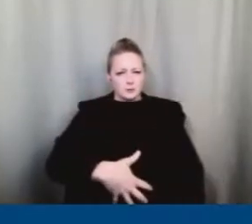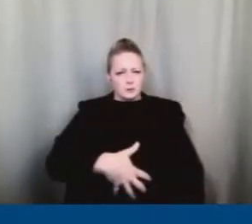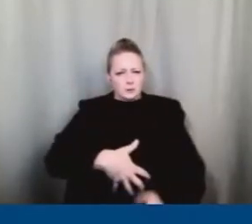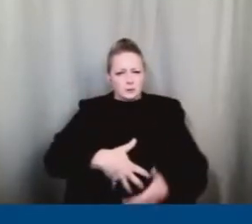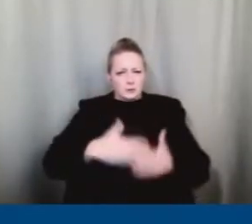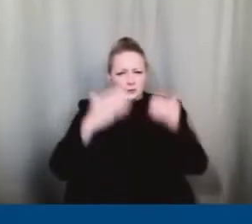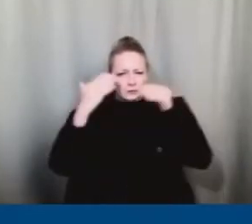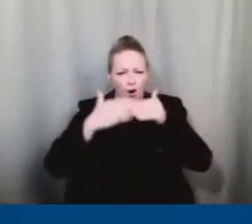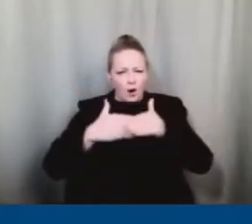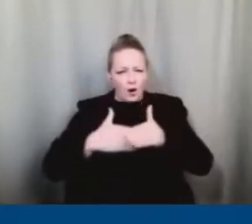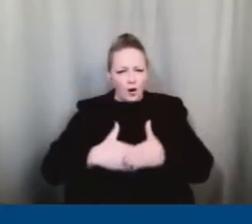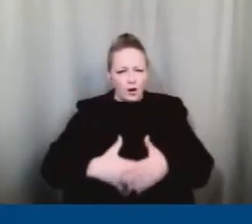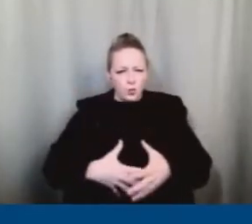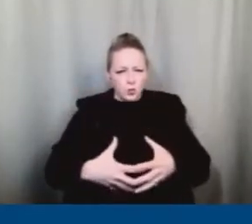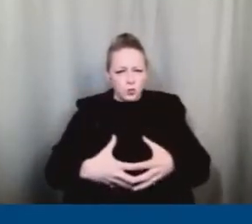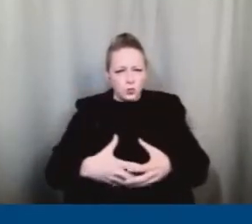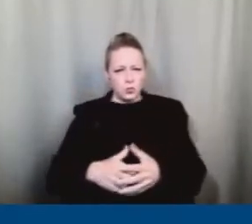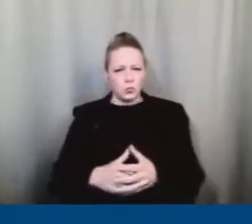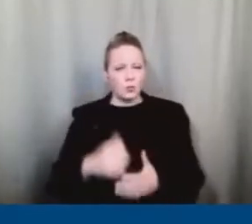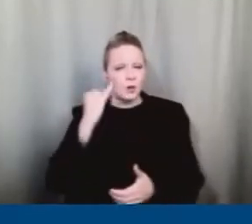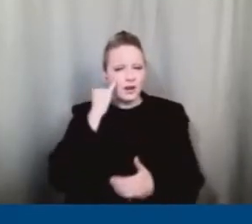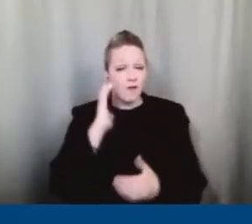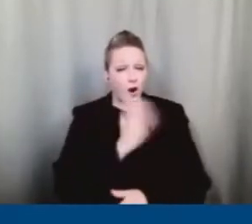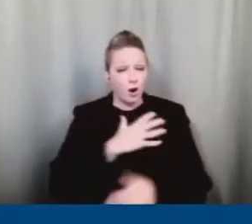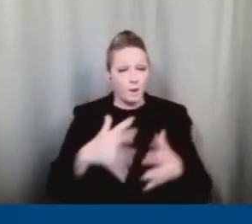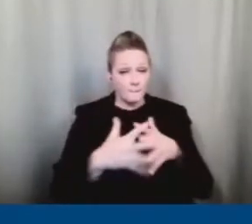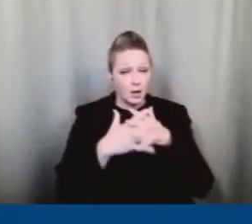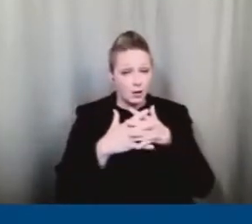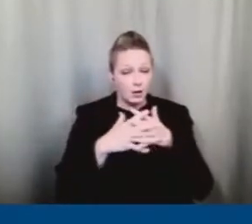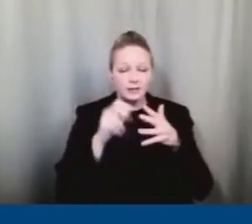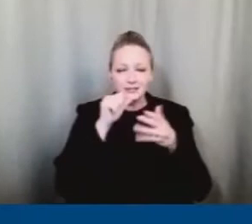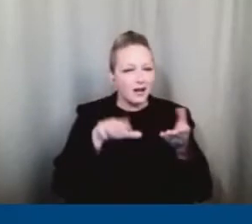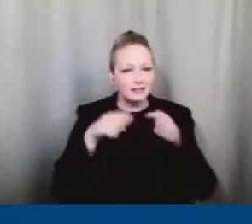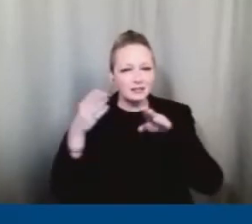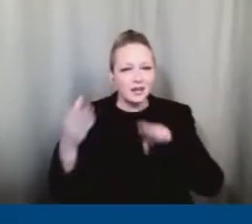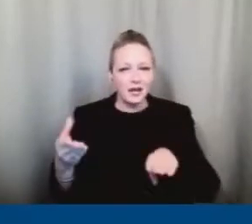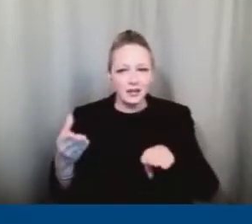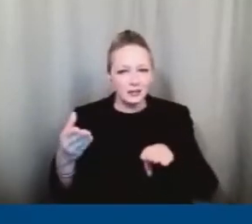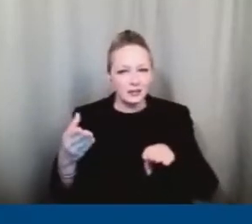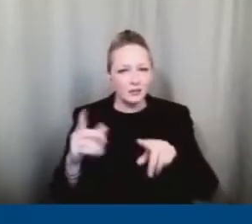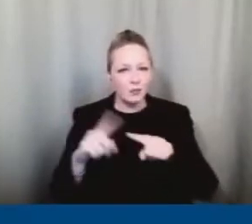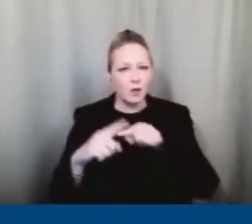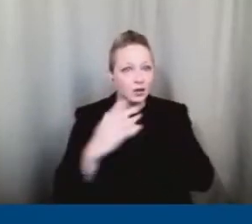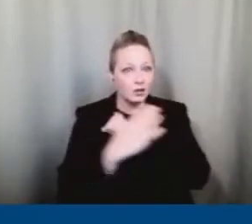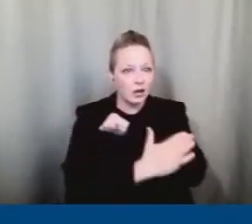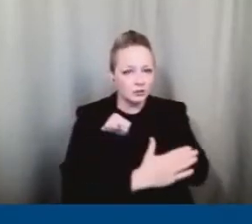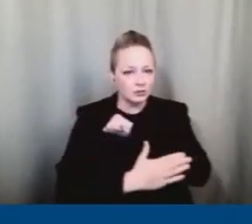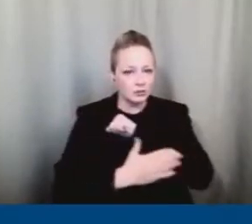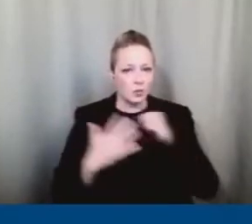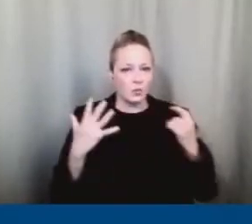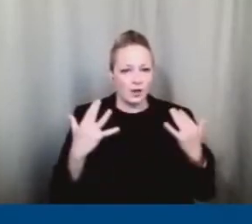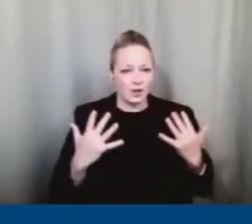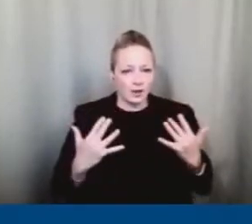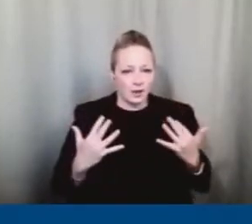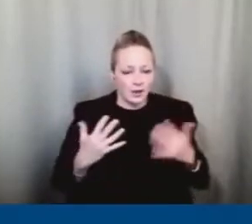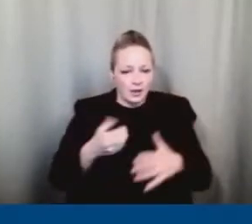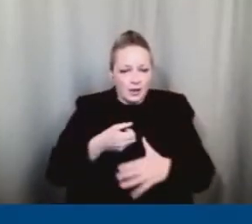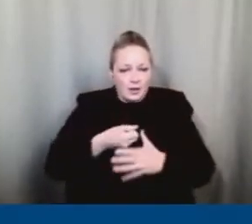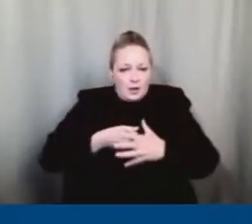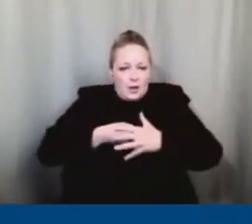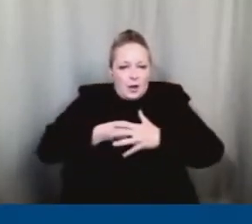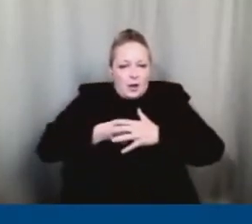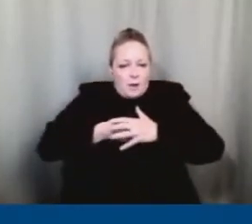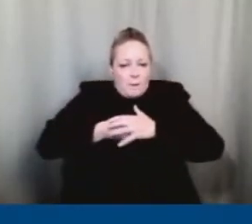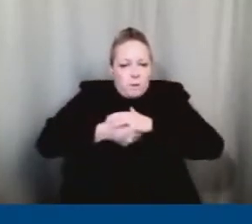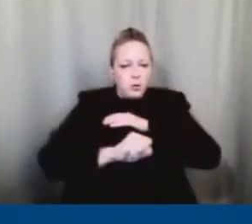What if our America is not dead, but a nation still waiting to be born? What if all of